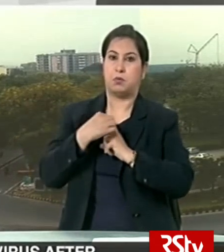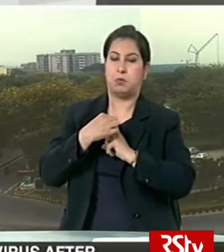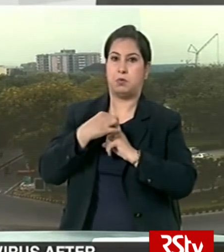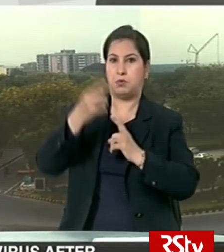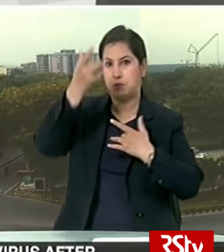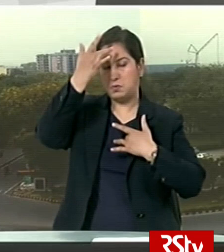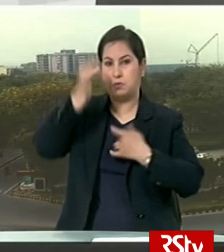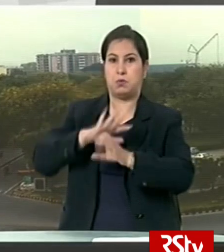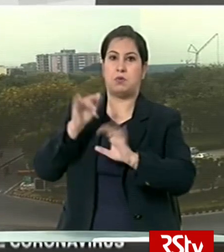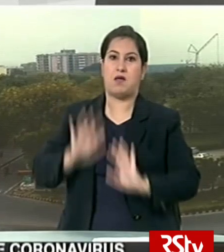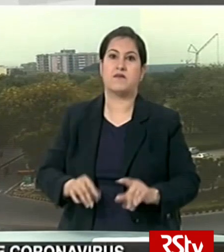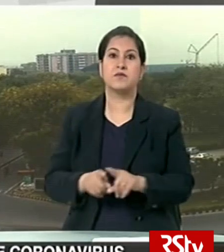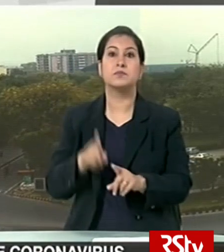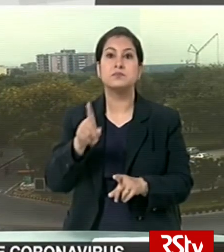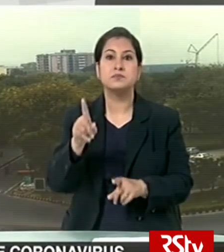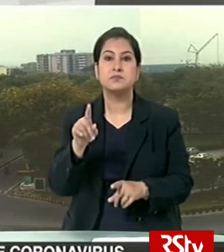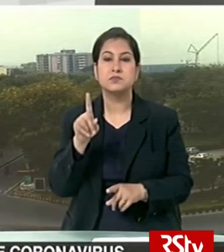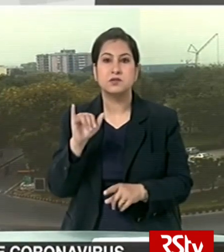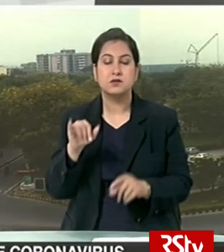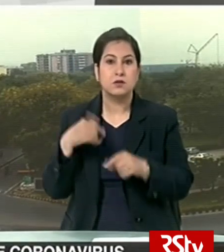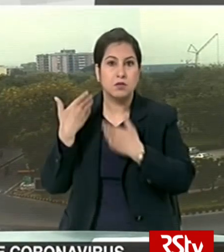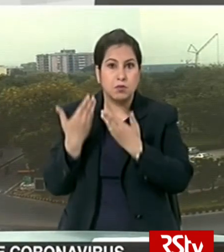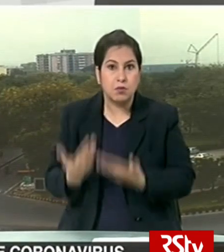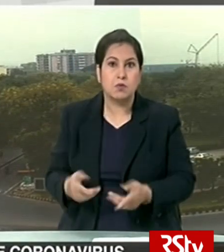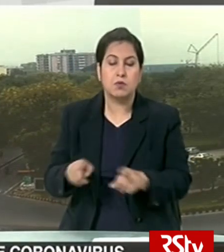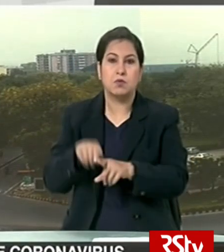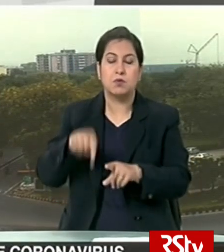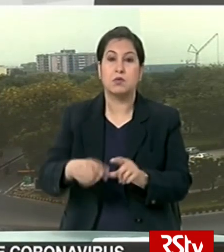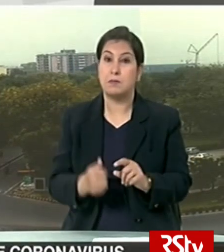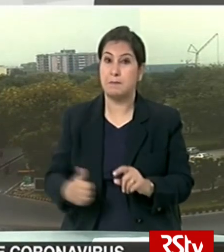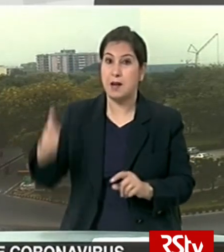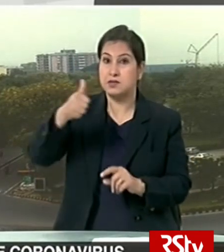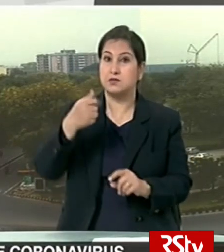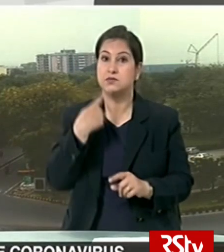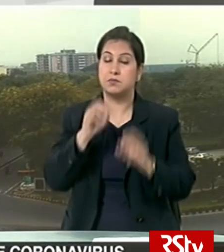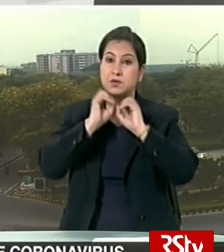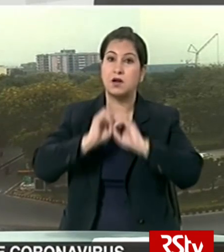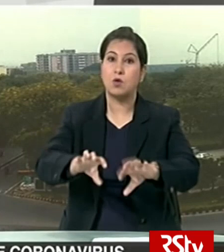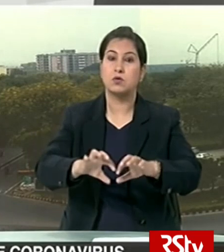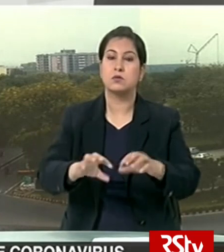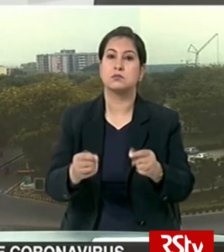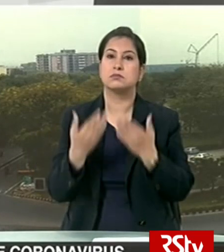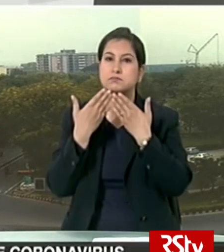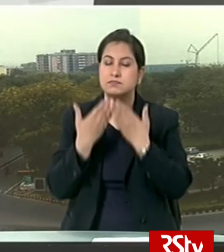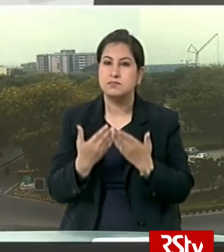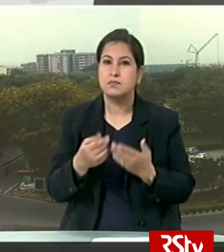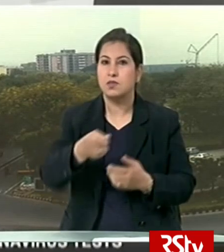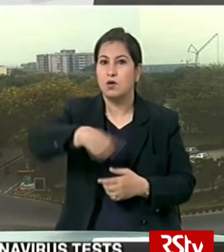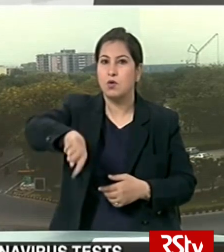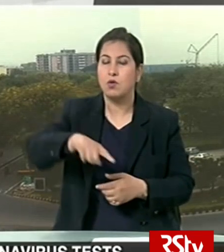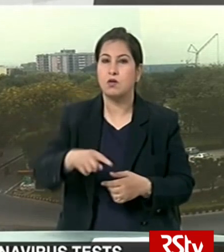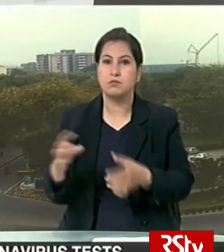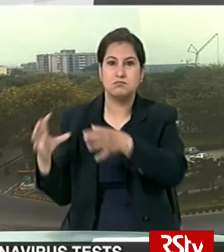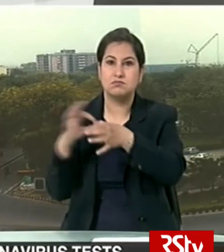least the sixth senior official to be swept up in the pandemic The Russian President also announced the gradual easing of corona